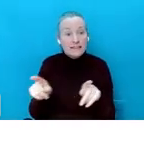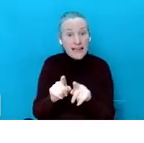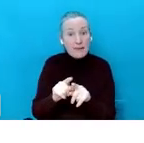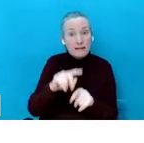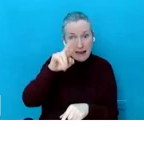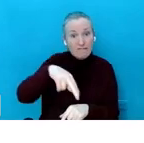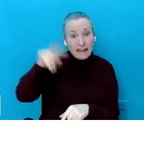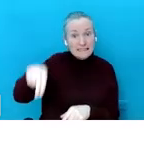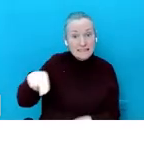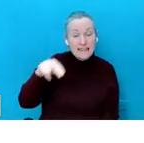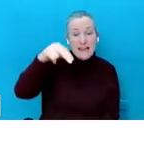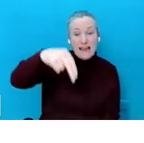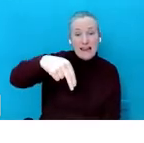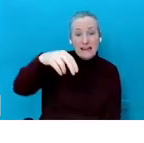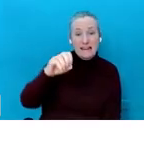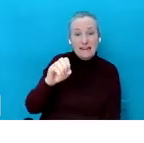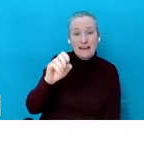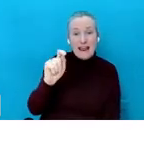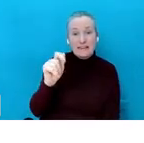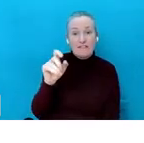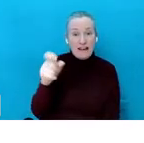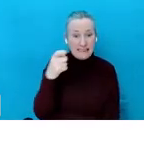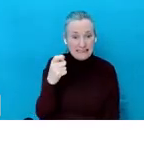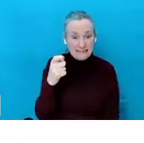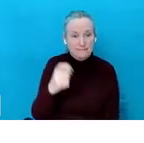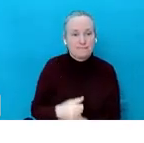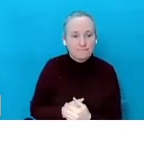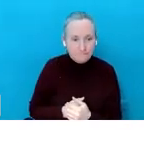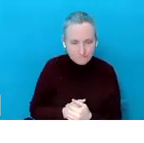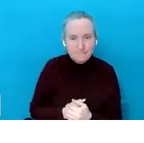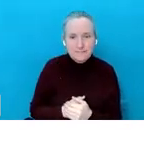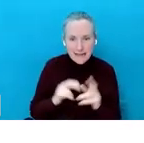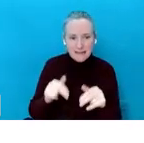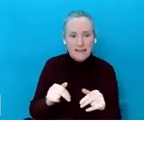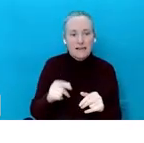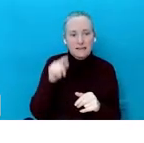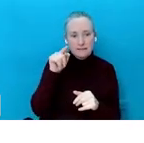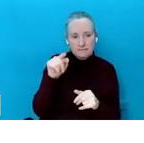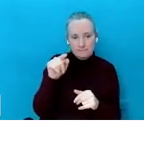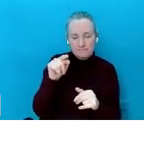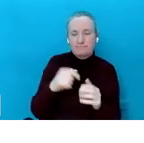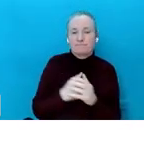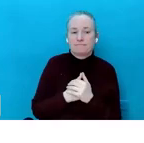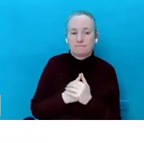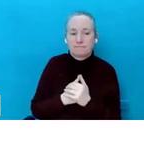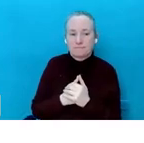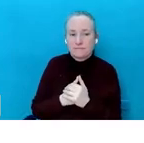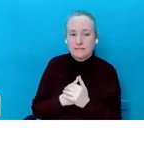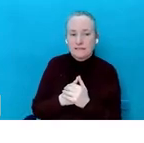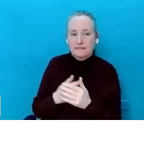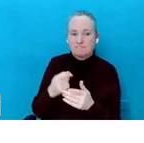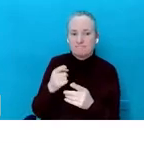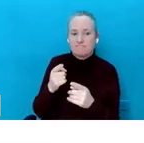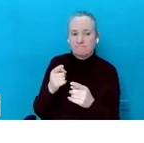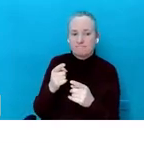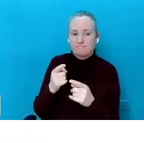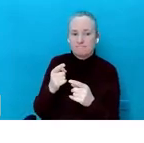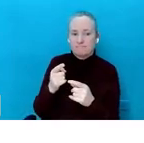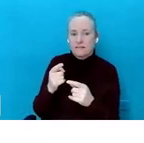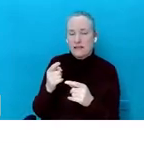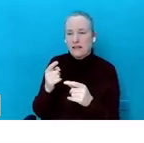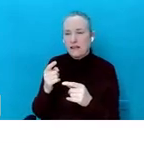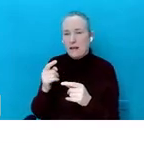So here you have general, so restricted mode. This helps hide potentially mature videos. No filter is a hundred percent accurate.